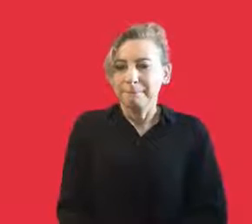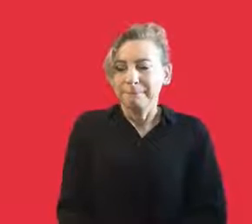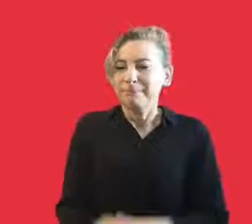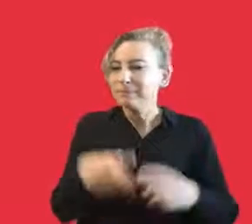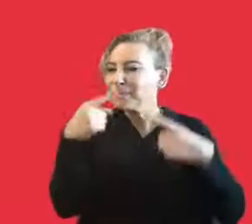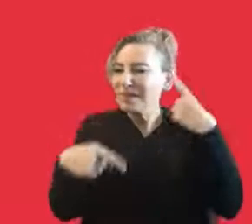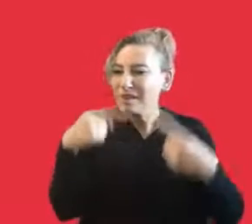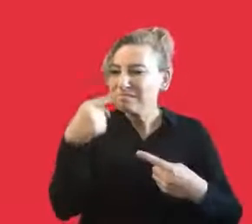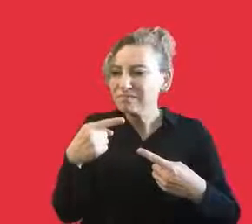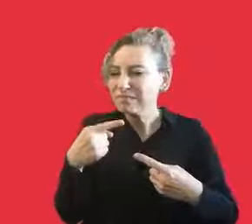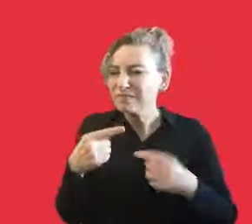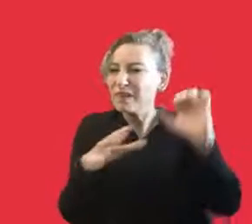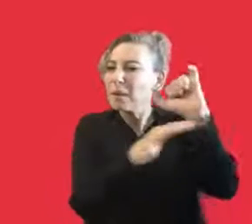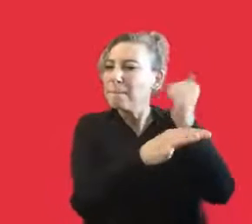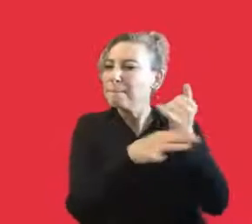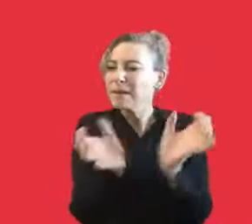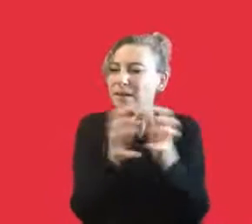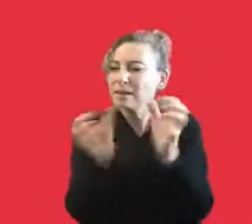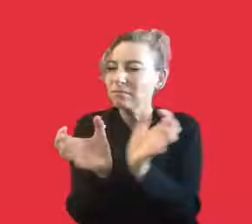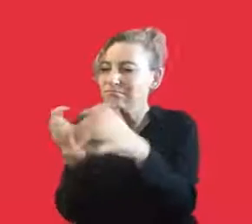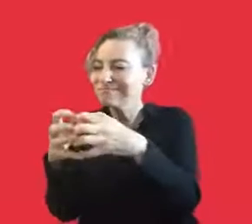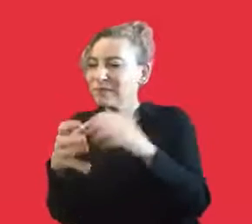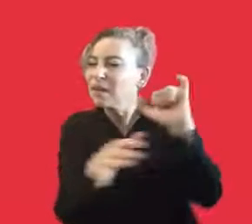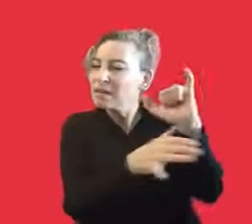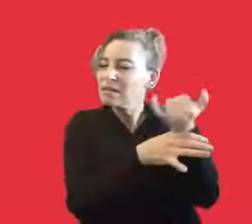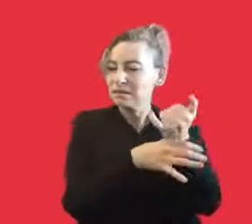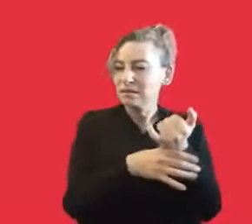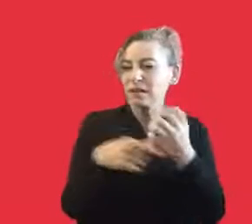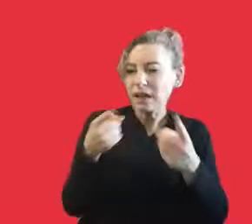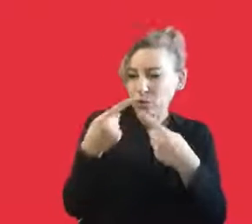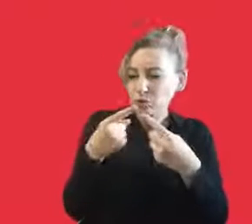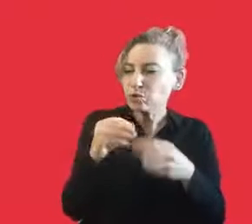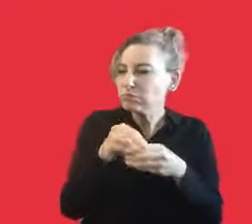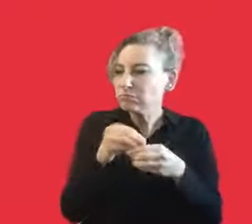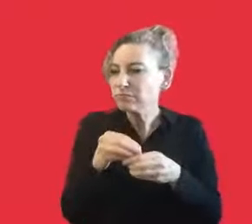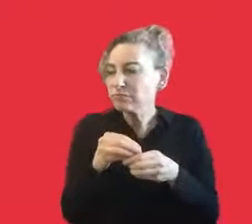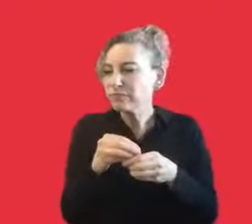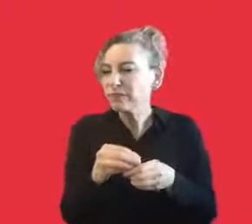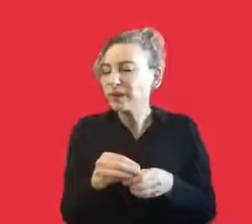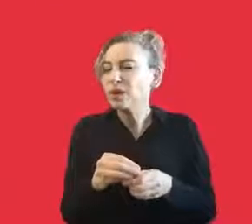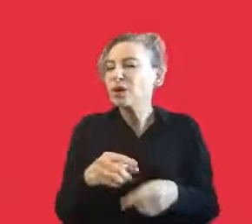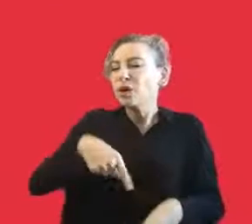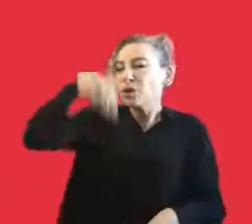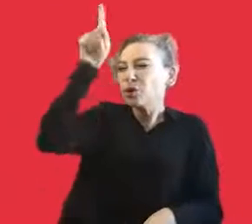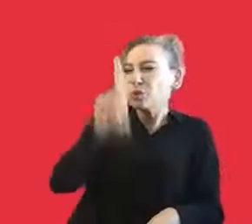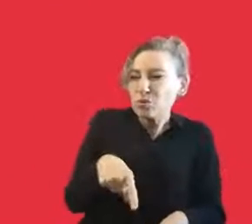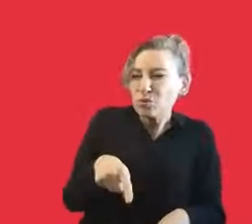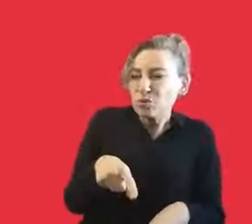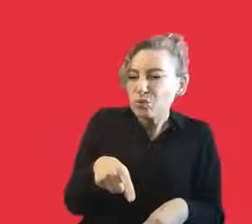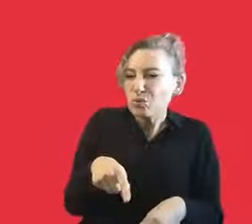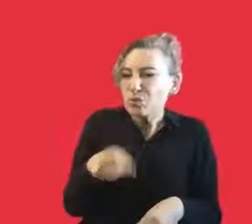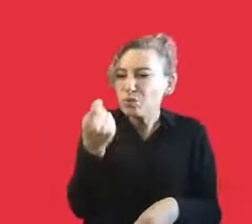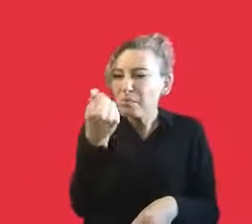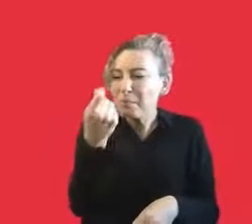some of the people, some of the groups of professions, especially we're talking about art right now, there are some people who are working on a